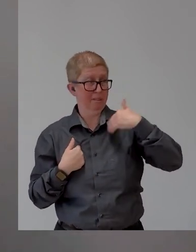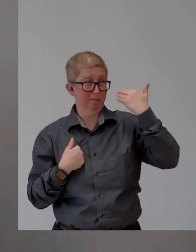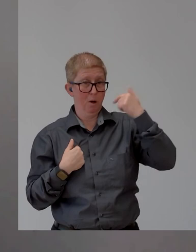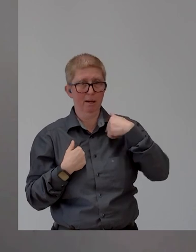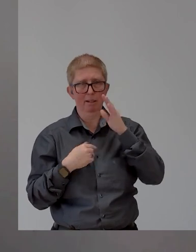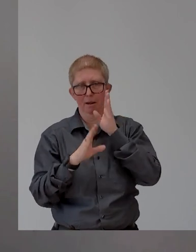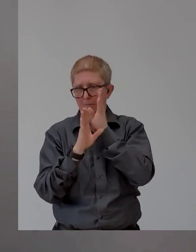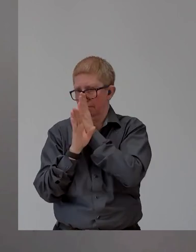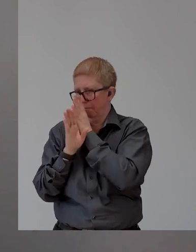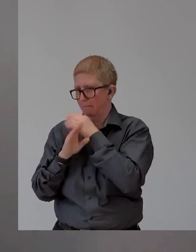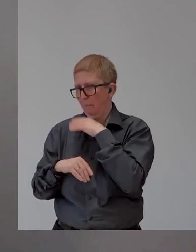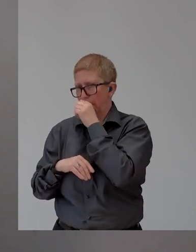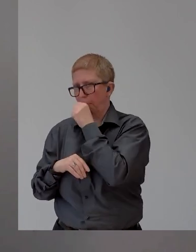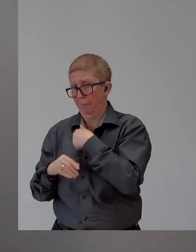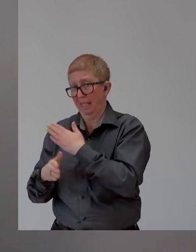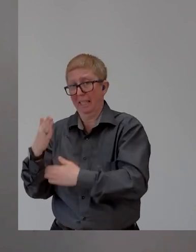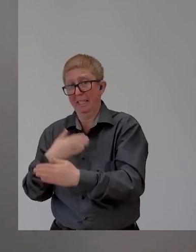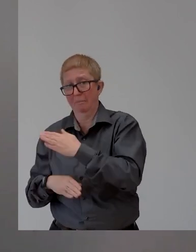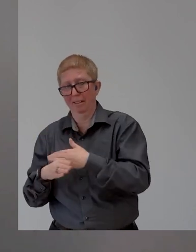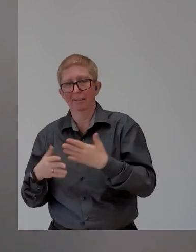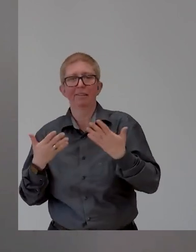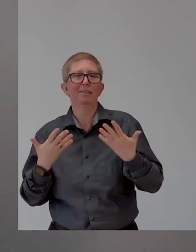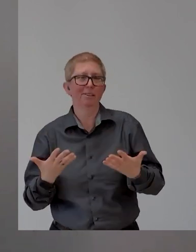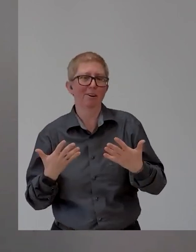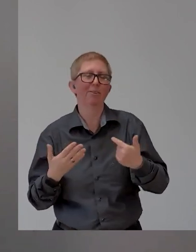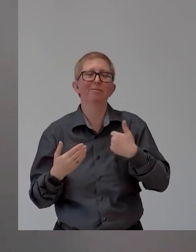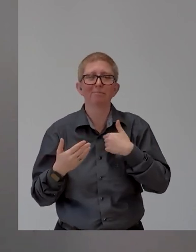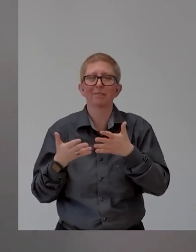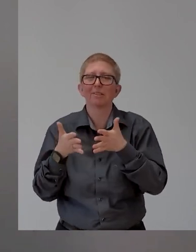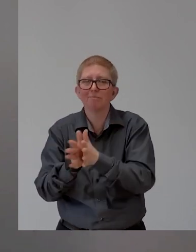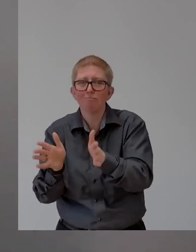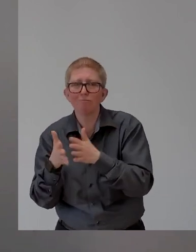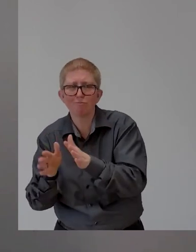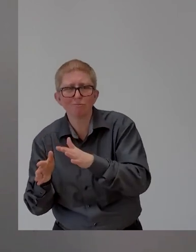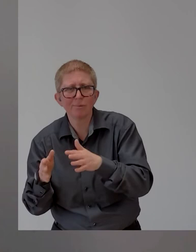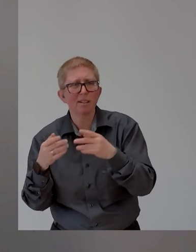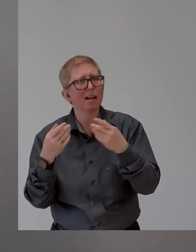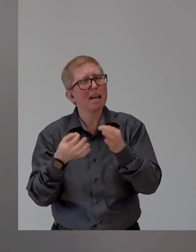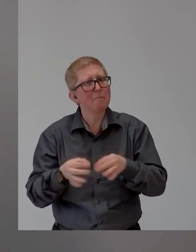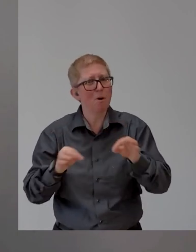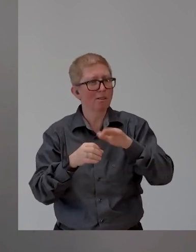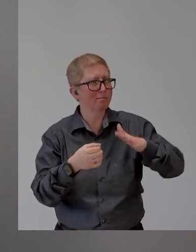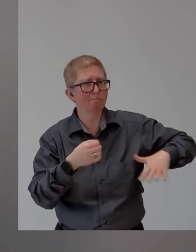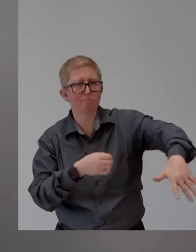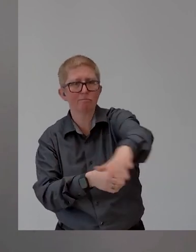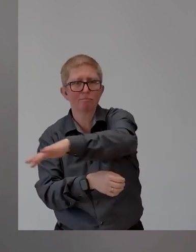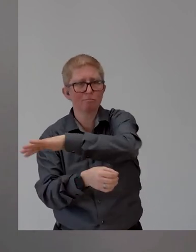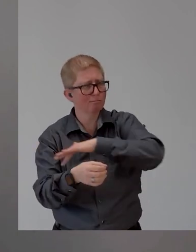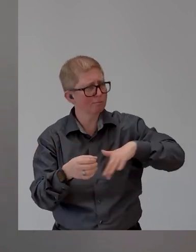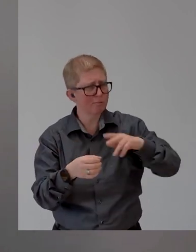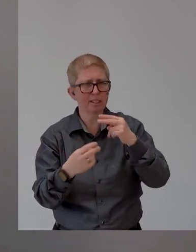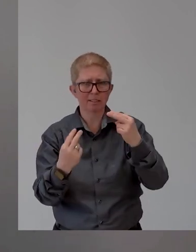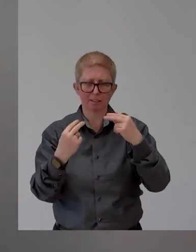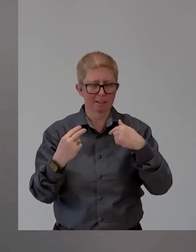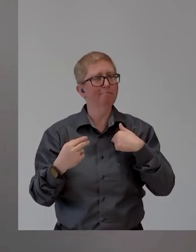create environments where people are confident and capable, uh, and competent to come out. I think that